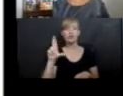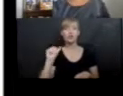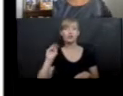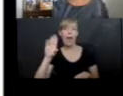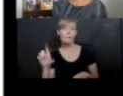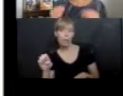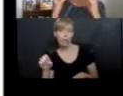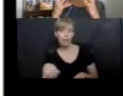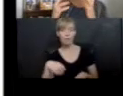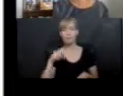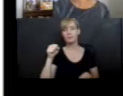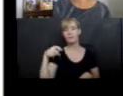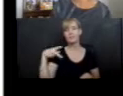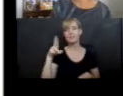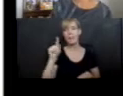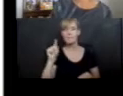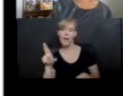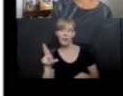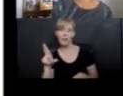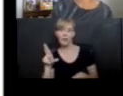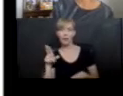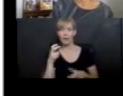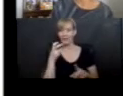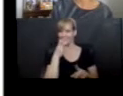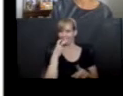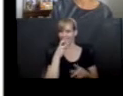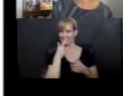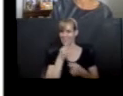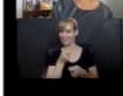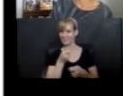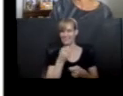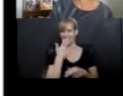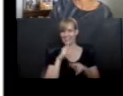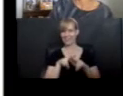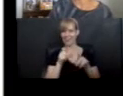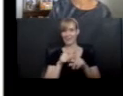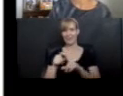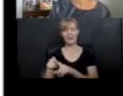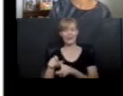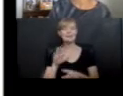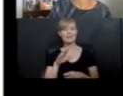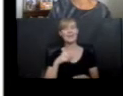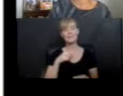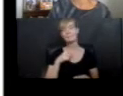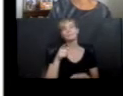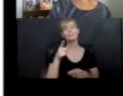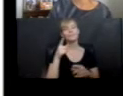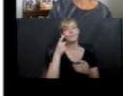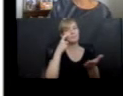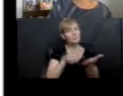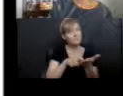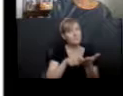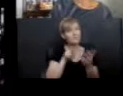scramble, sputter, right? They make your mouth do interesting things. So we'll talk about that. So listen for some juicy words in here.